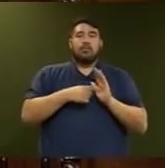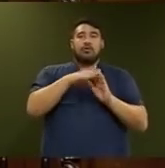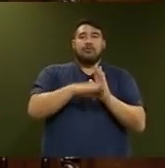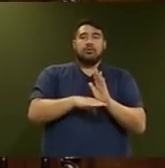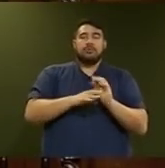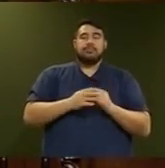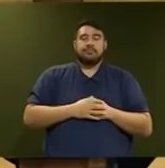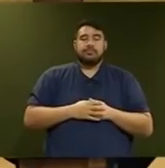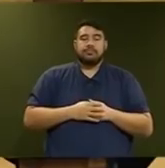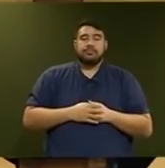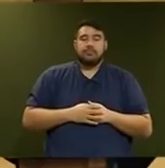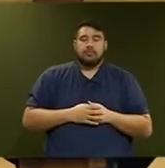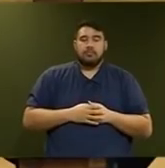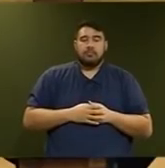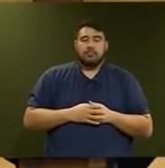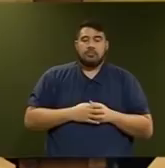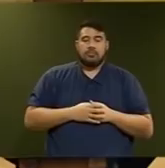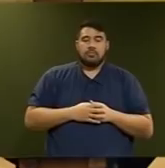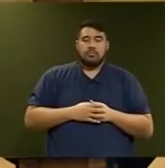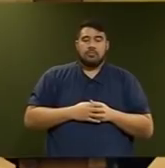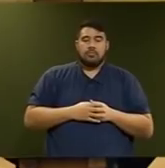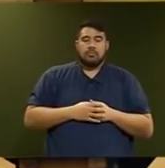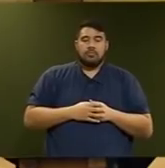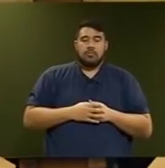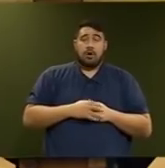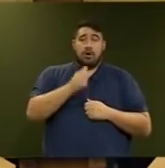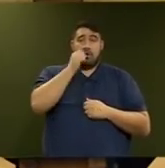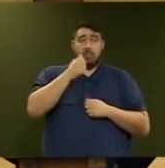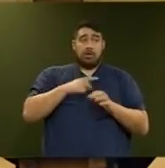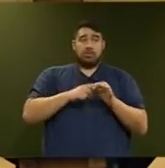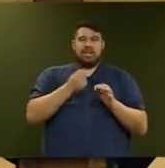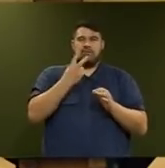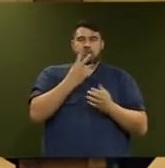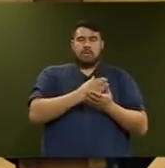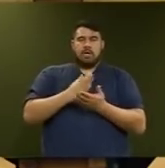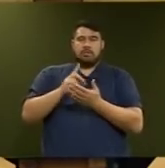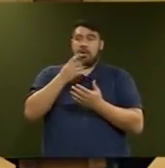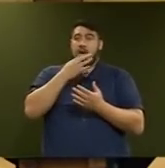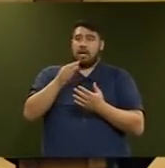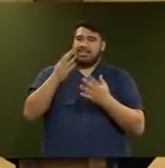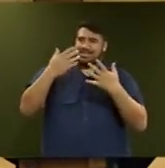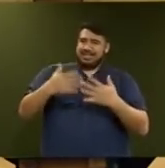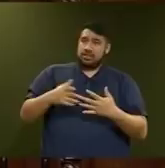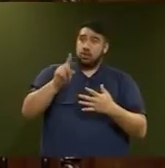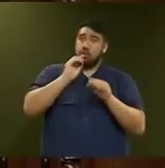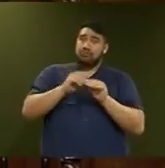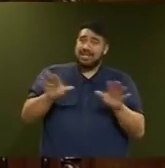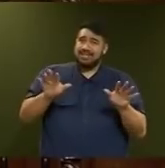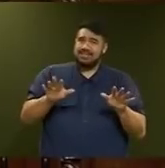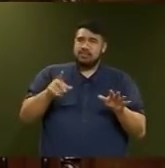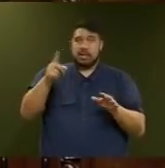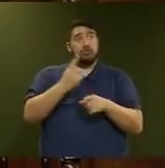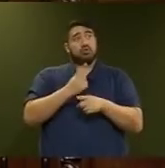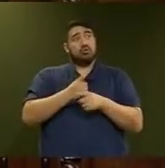I realise it had two legs, but the question was, will he release those statistics? And he referred to them again in his I think,